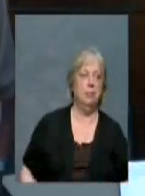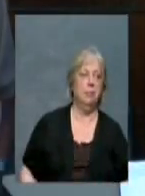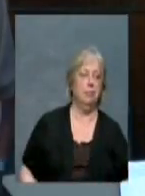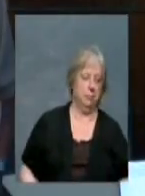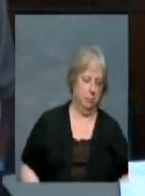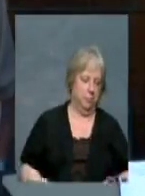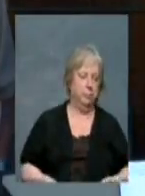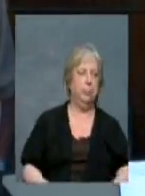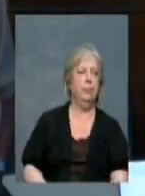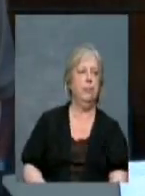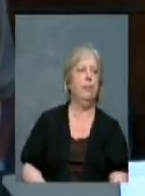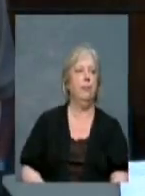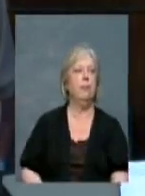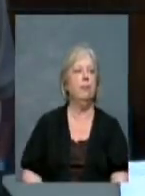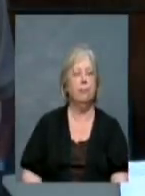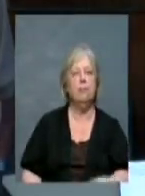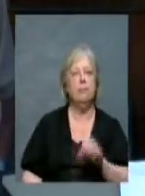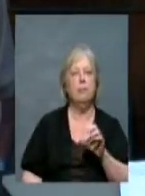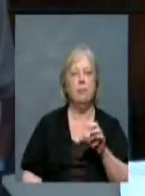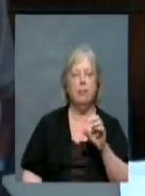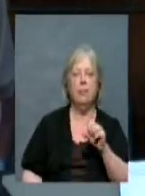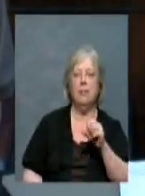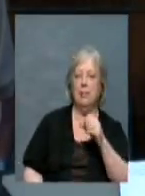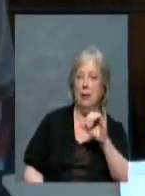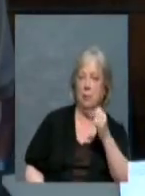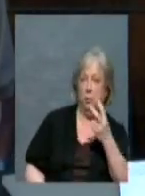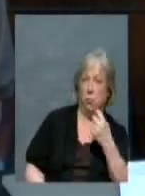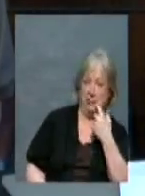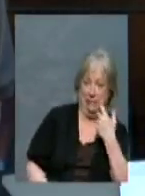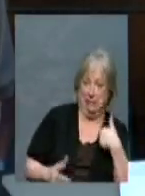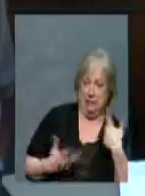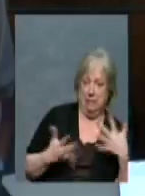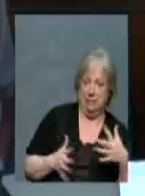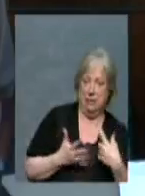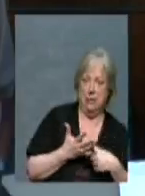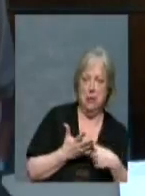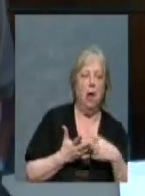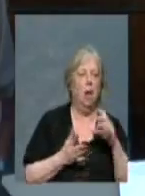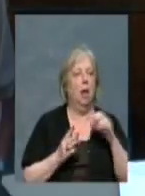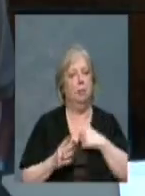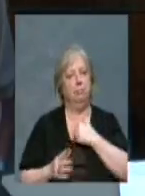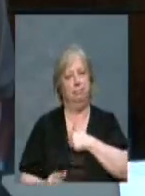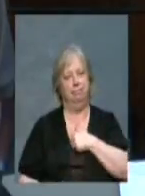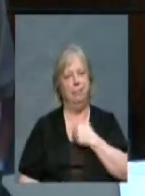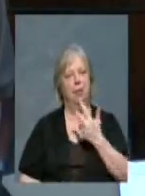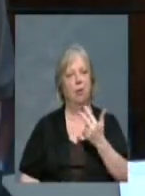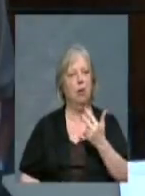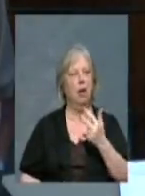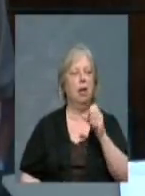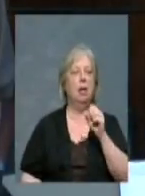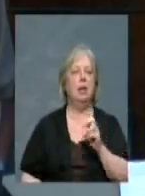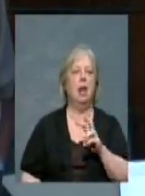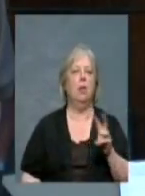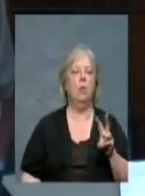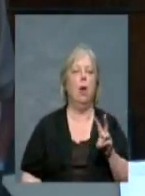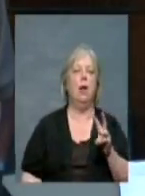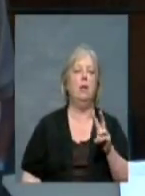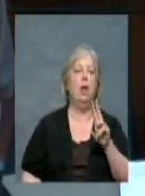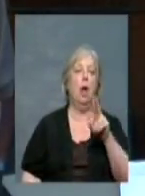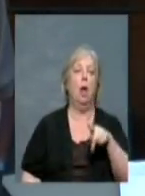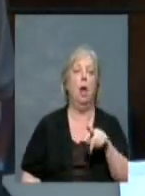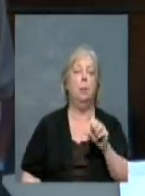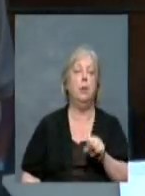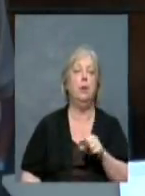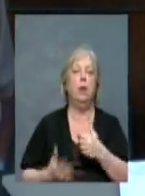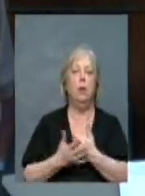On item 12? That's the one we just discussed. I'm sorry, 13. 13. At Southwest Ups the other night, the